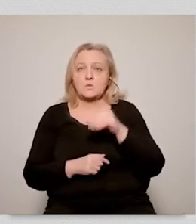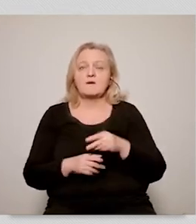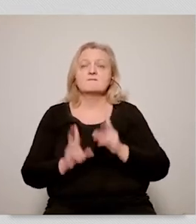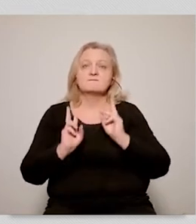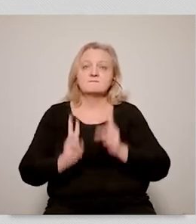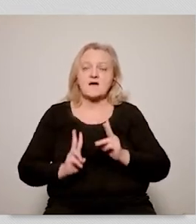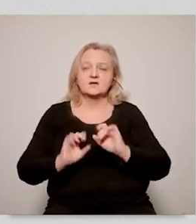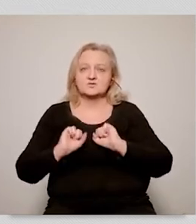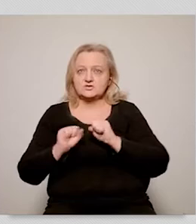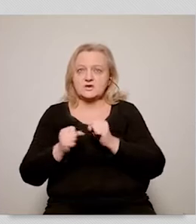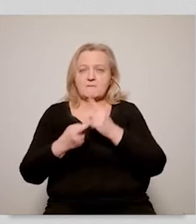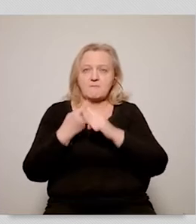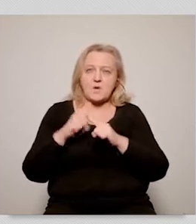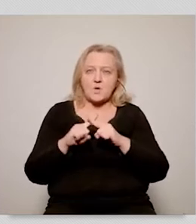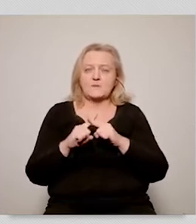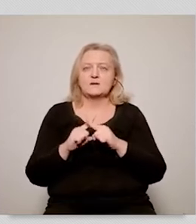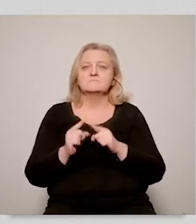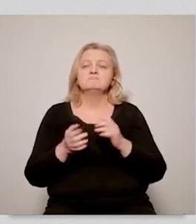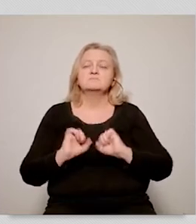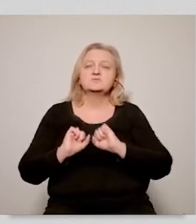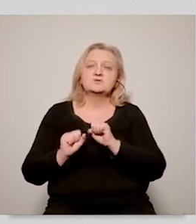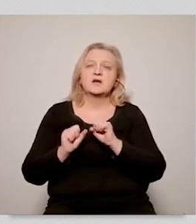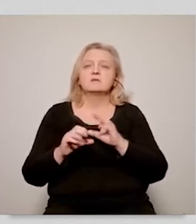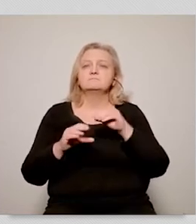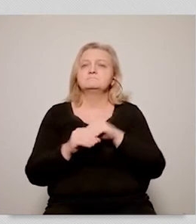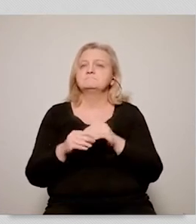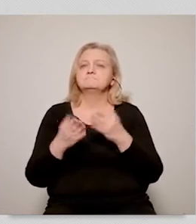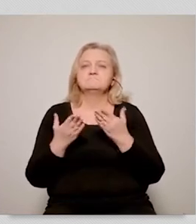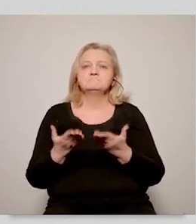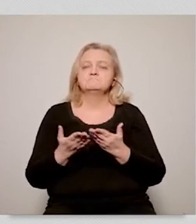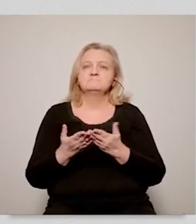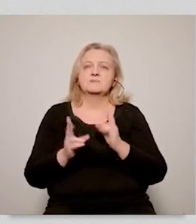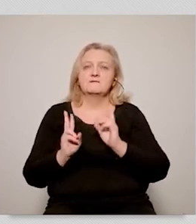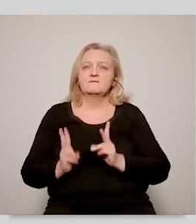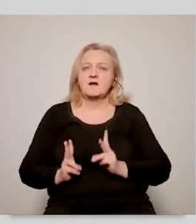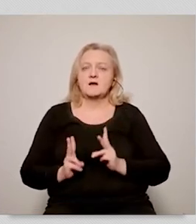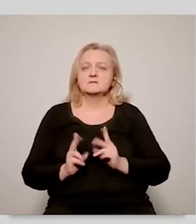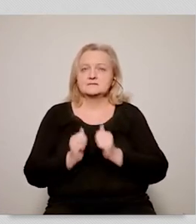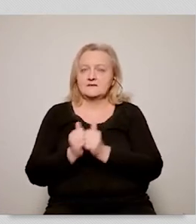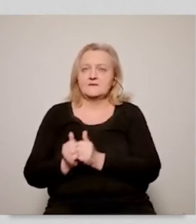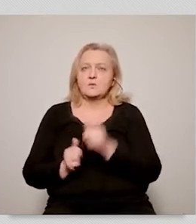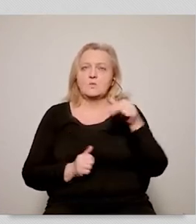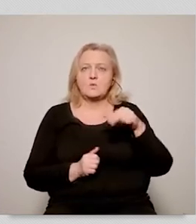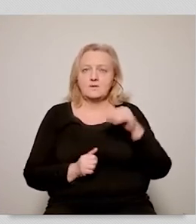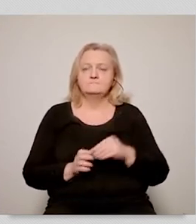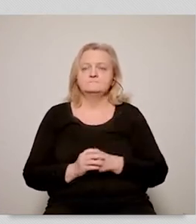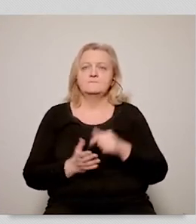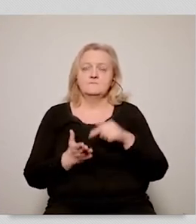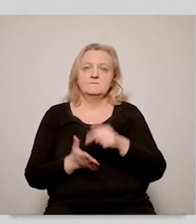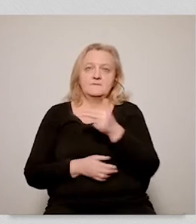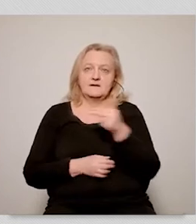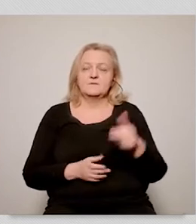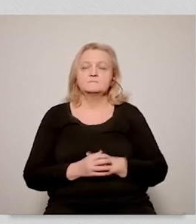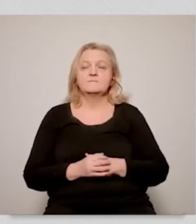affects the debate on all the different policies with